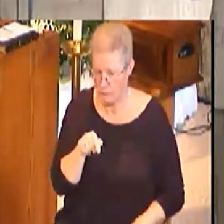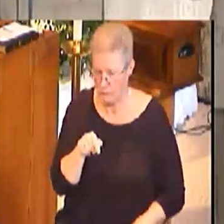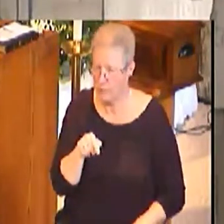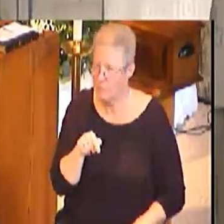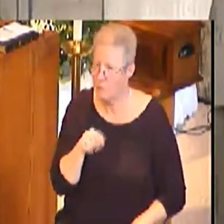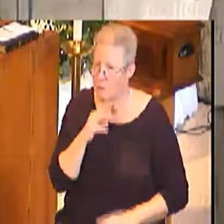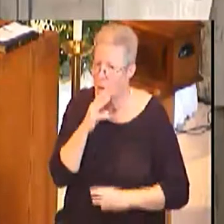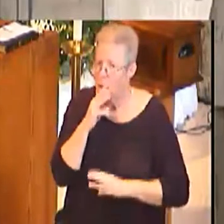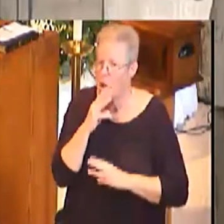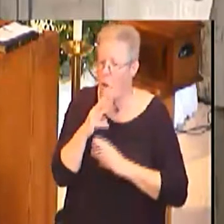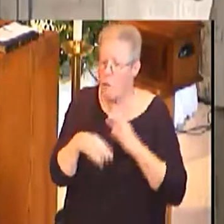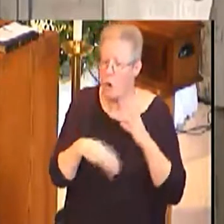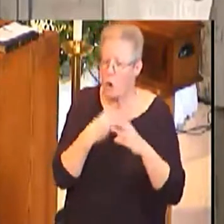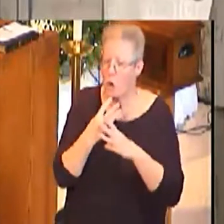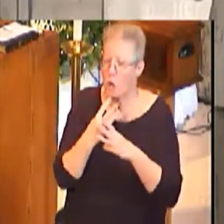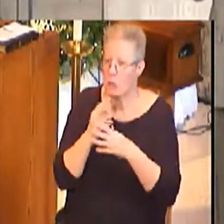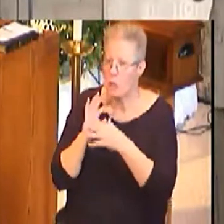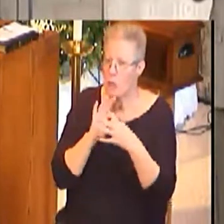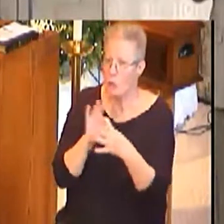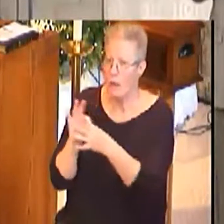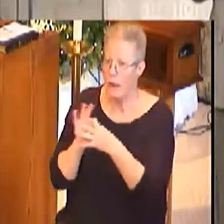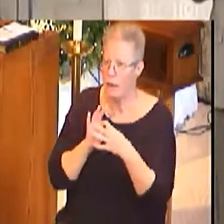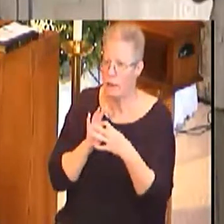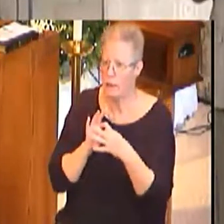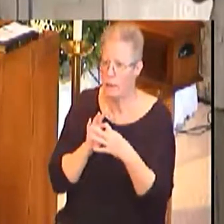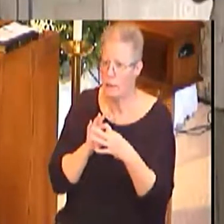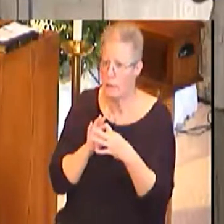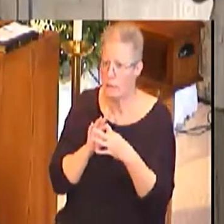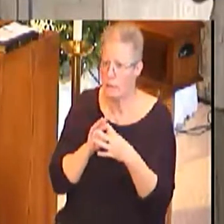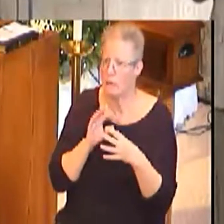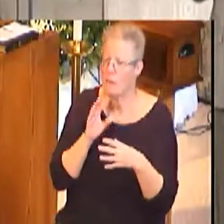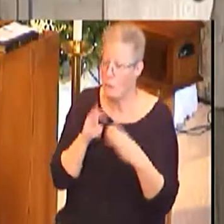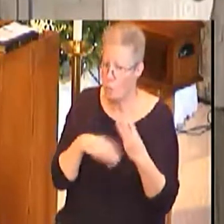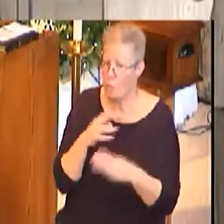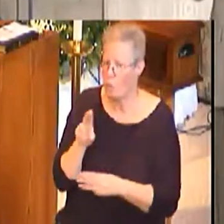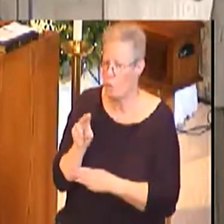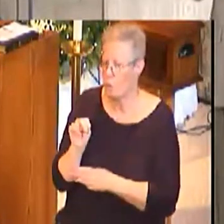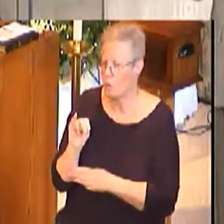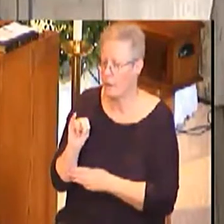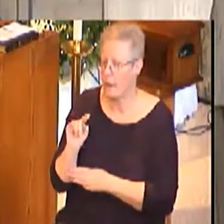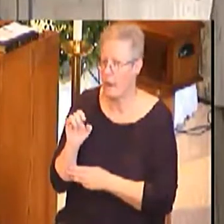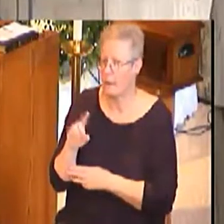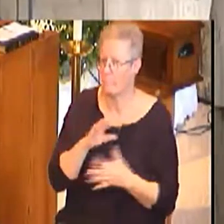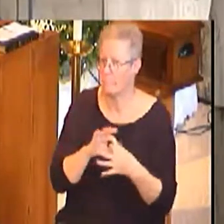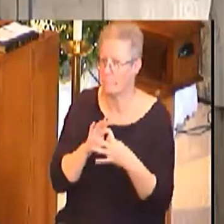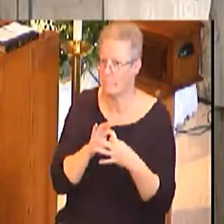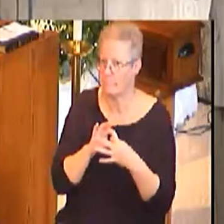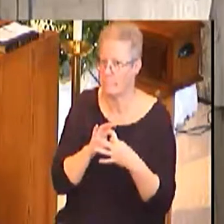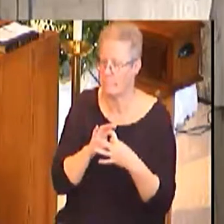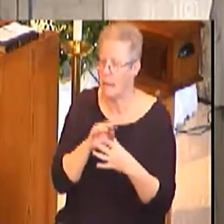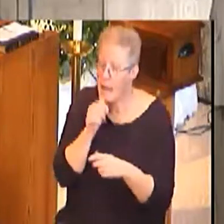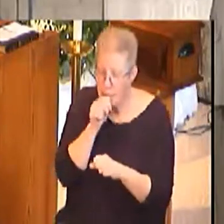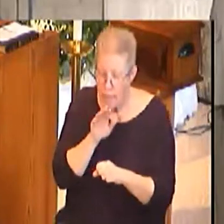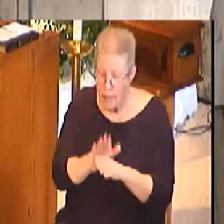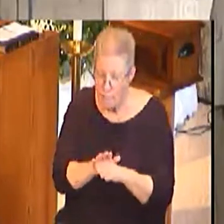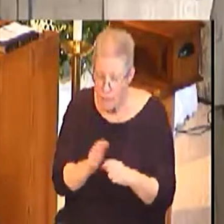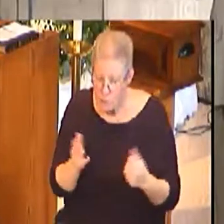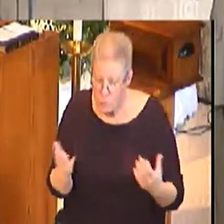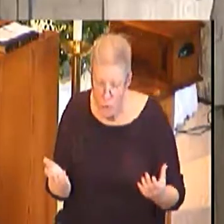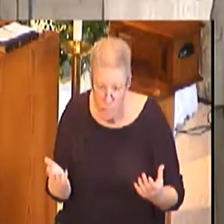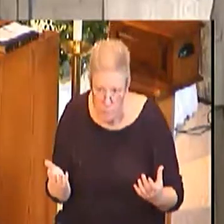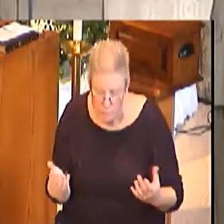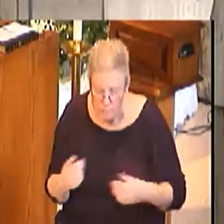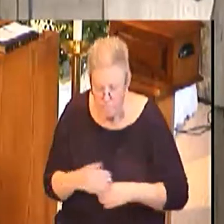united, and the affirmation was, I envision